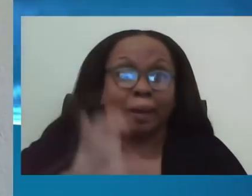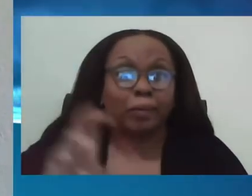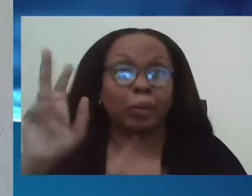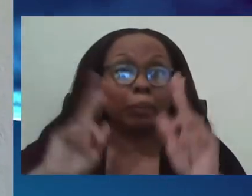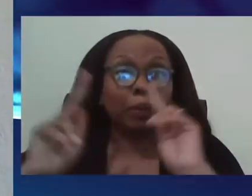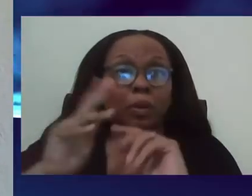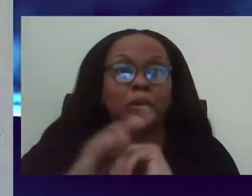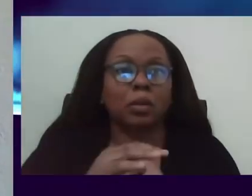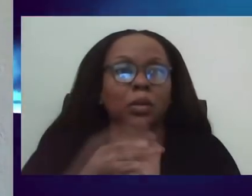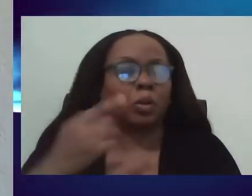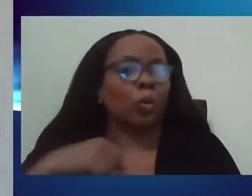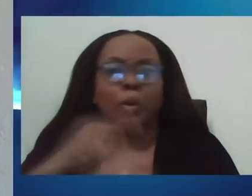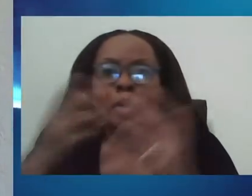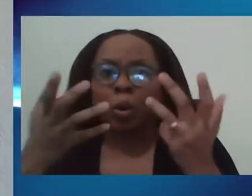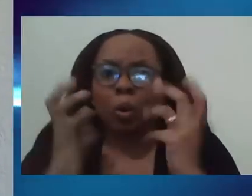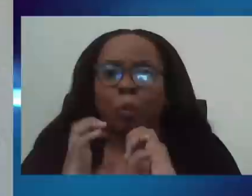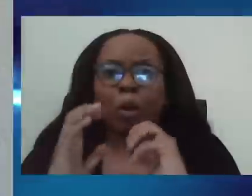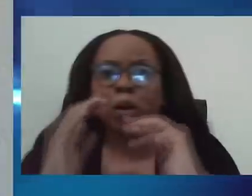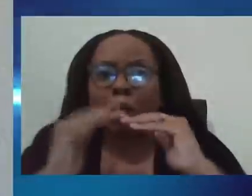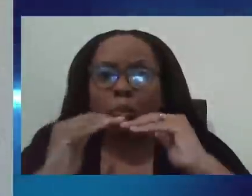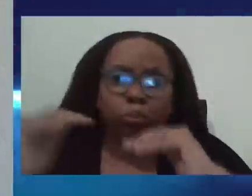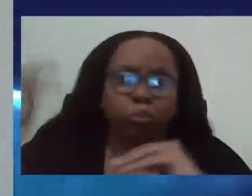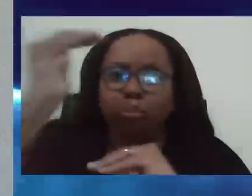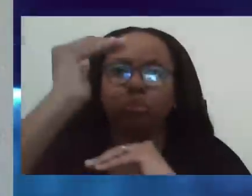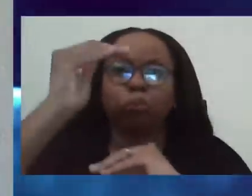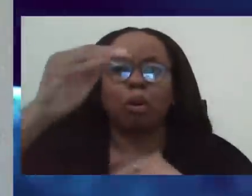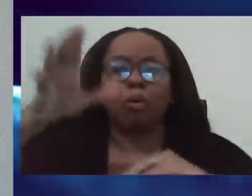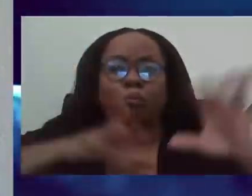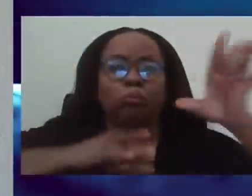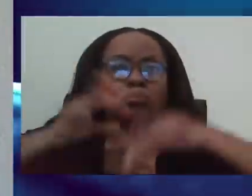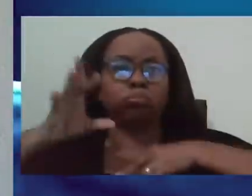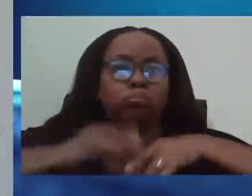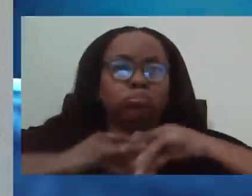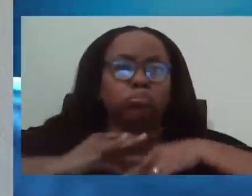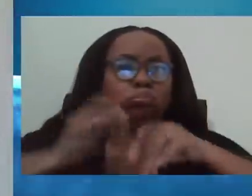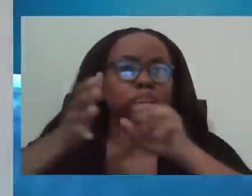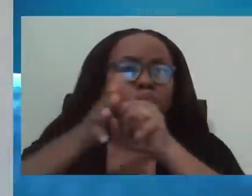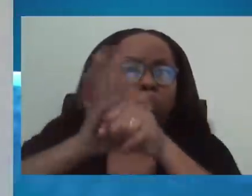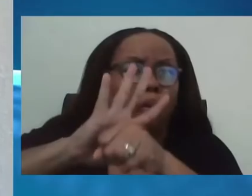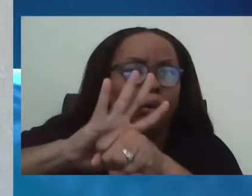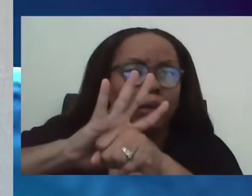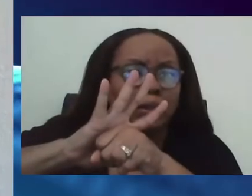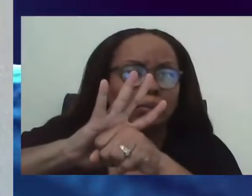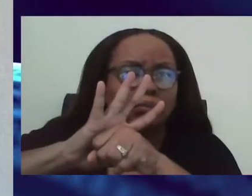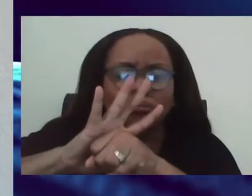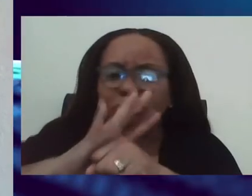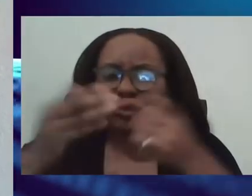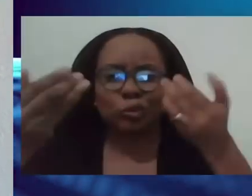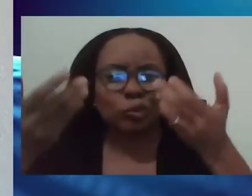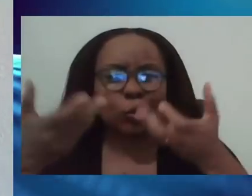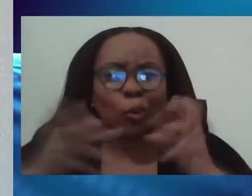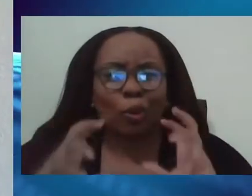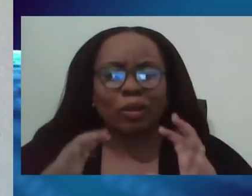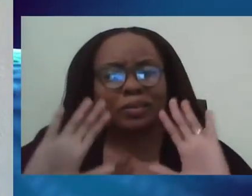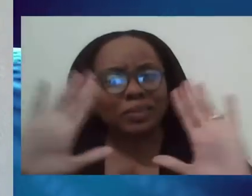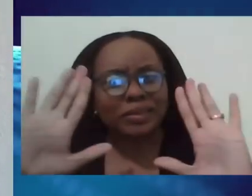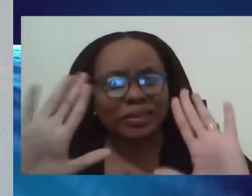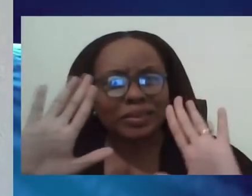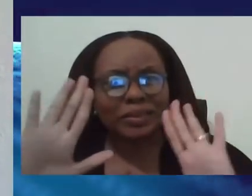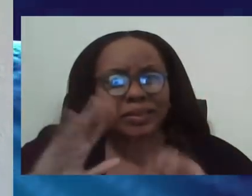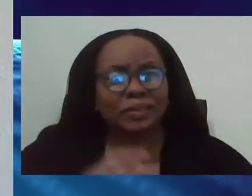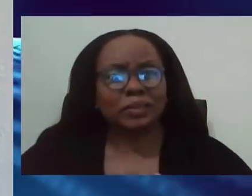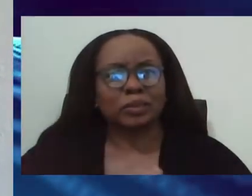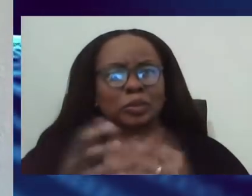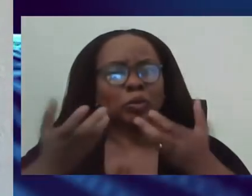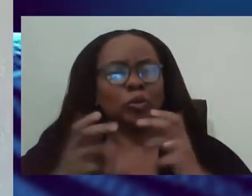It's a prevention method. You know, this is where we do not need to go. We need to do what we need to do so we do not get any worse than